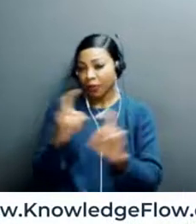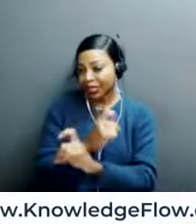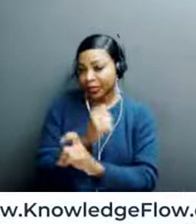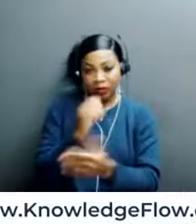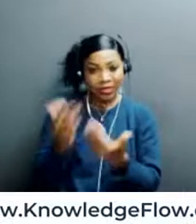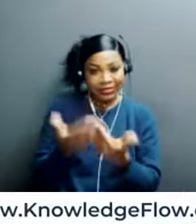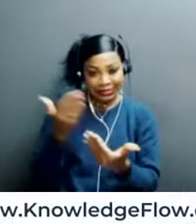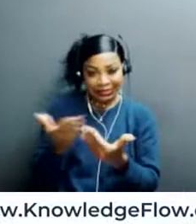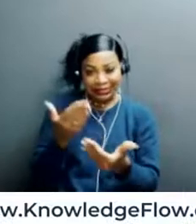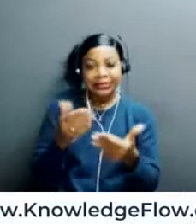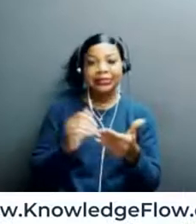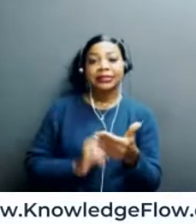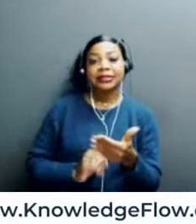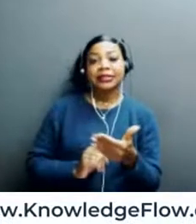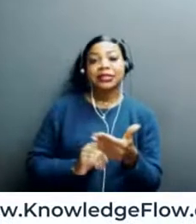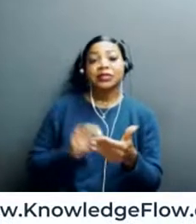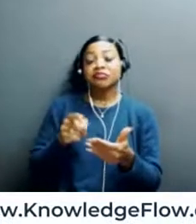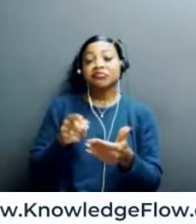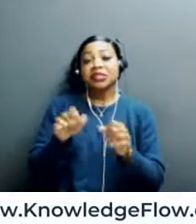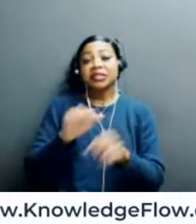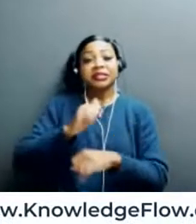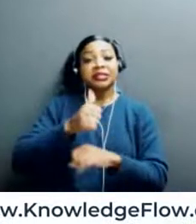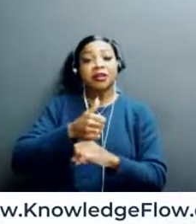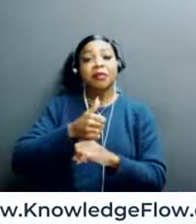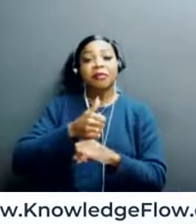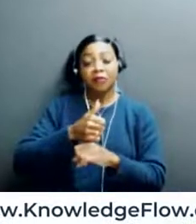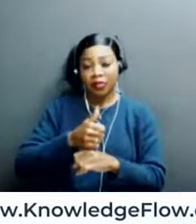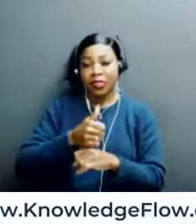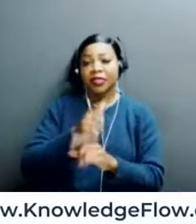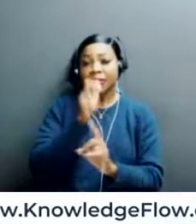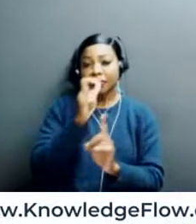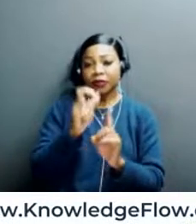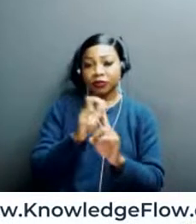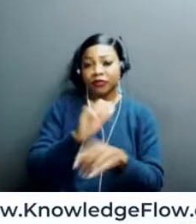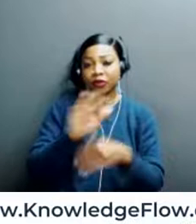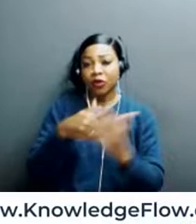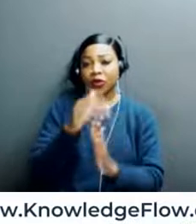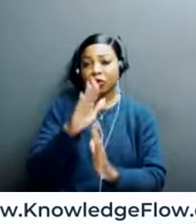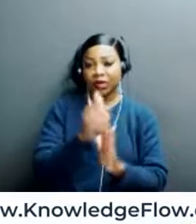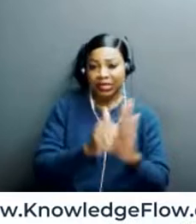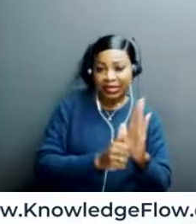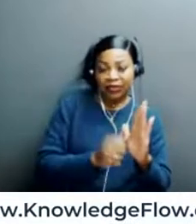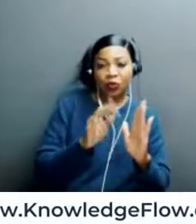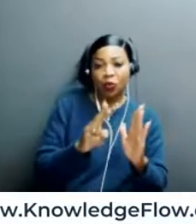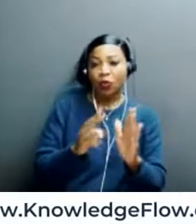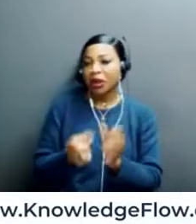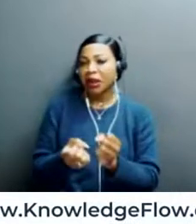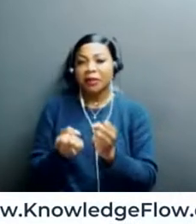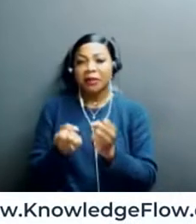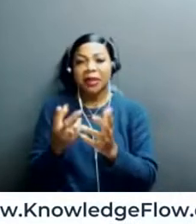complex passwords for all of your accounts and enable two factor or multi factor authentication.